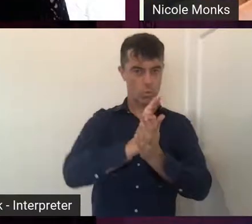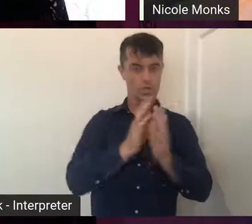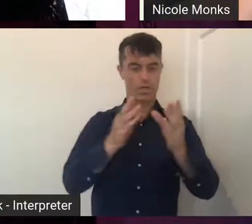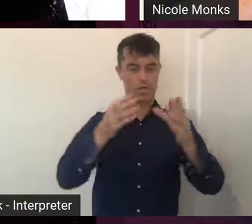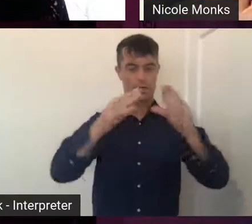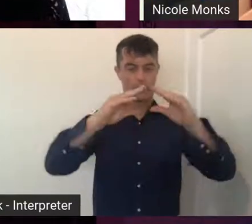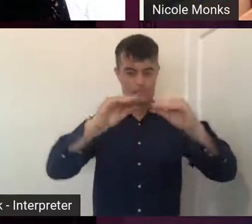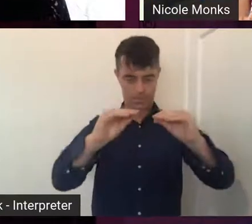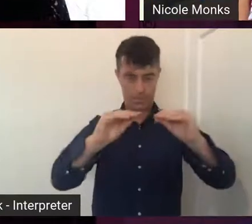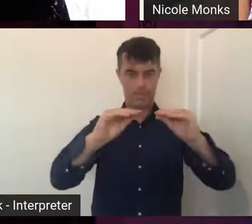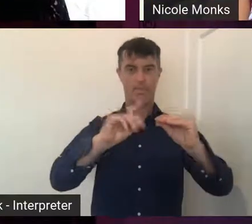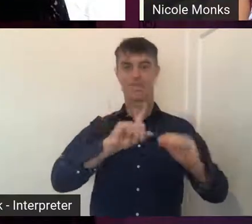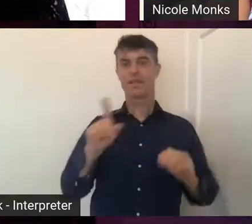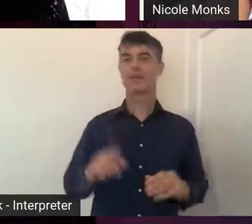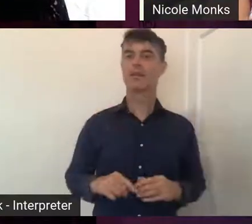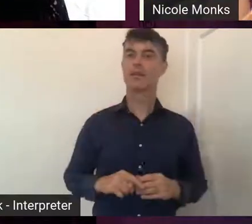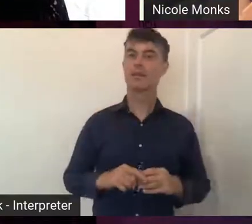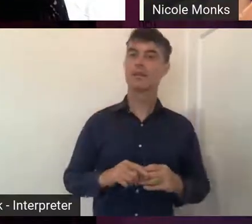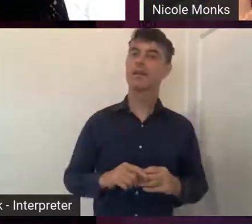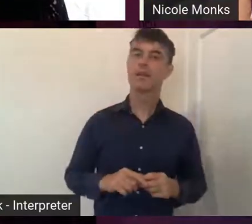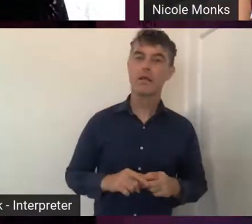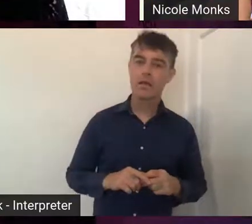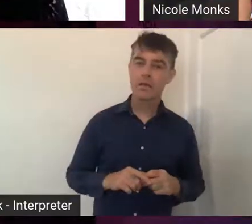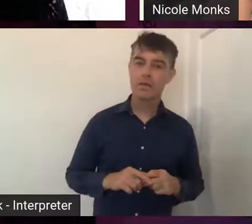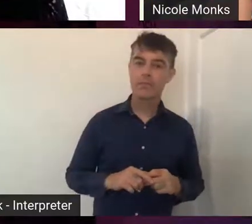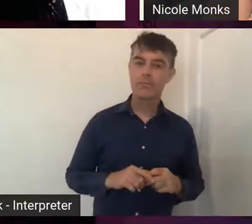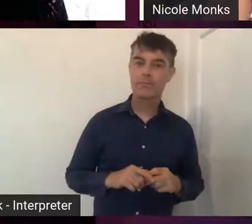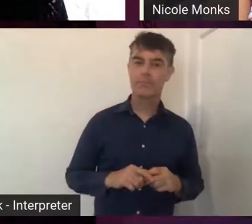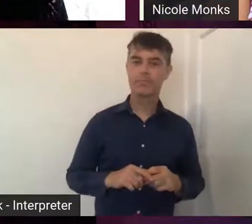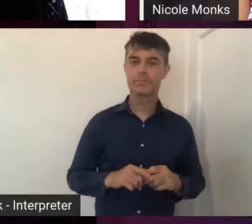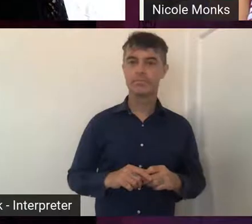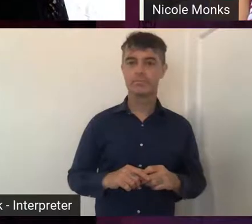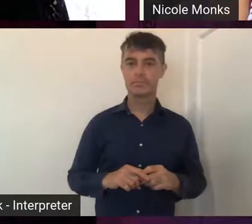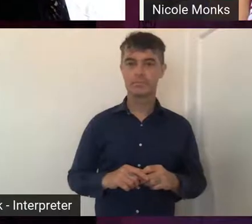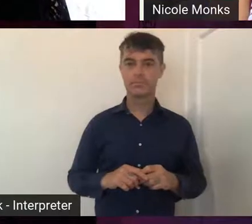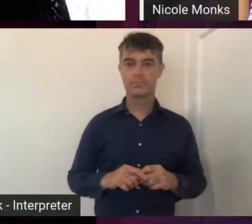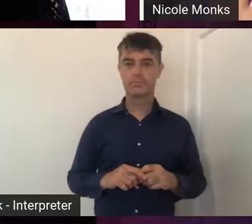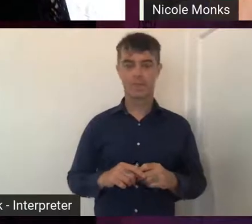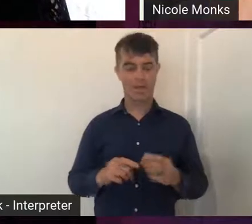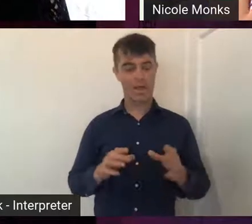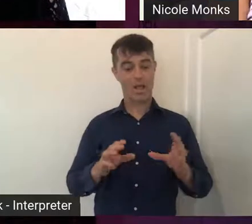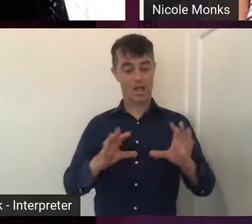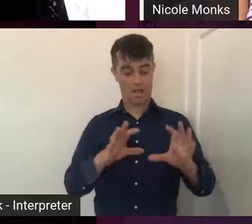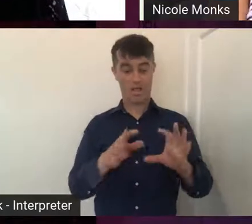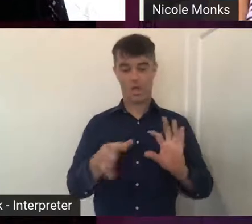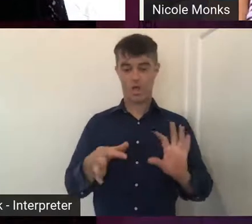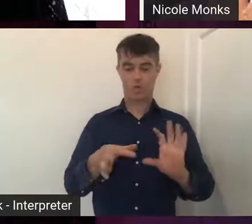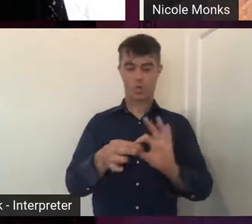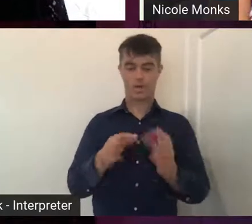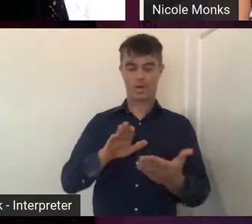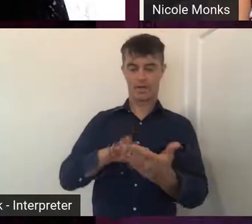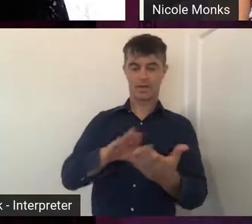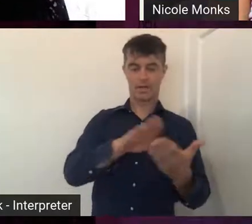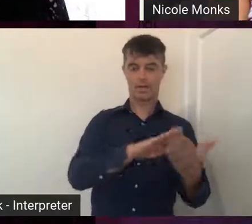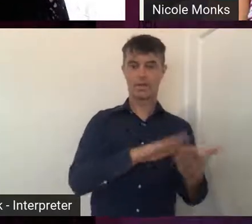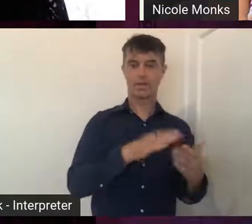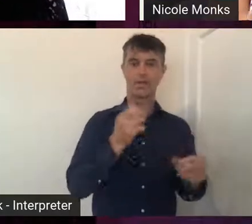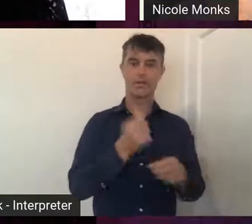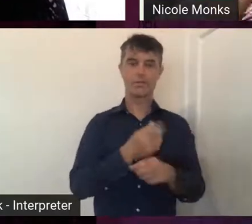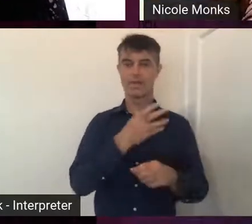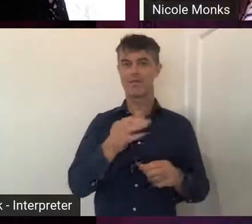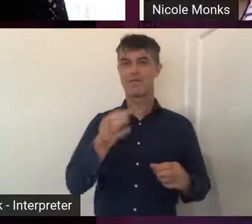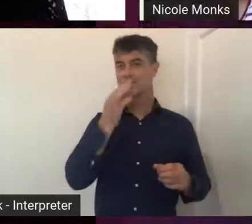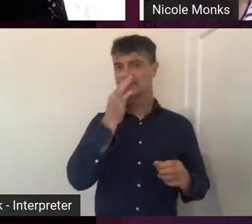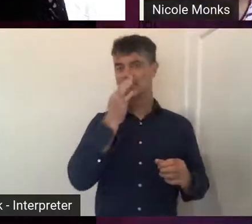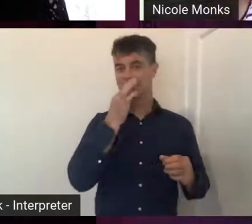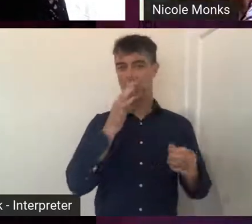down and then basically adjoin it into the other piece. So, yeah, it is made from smaller